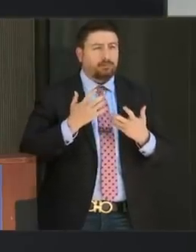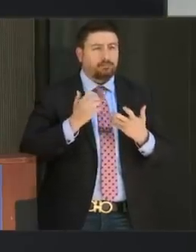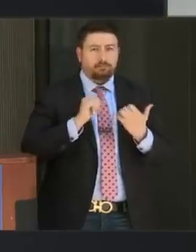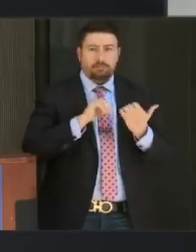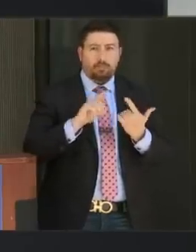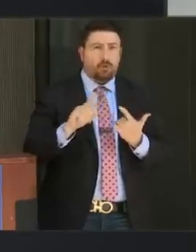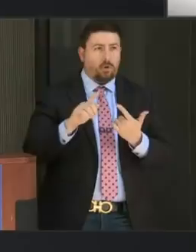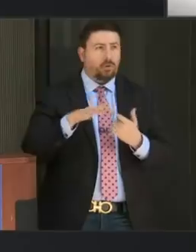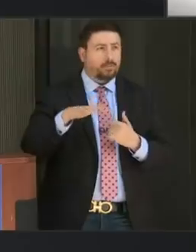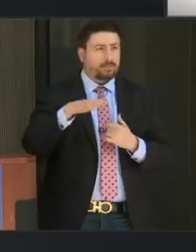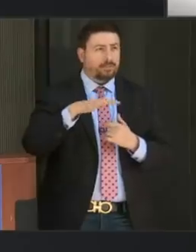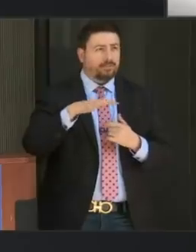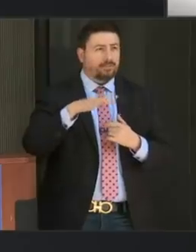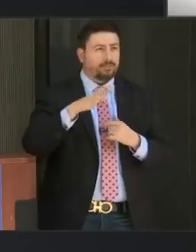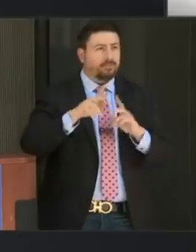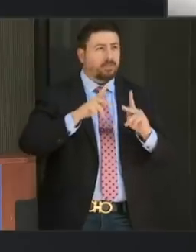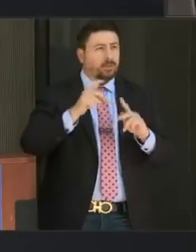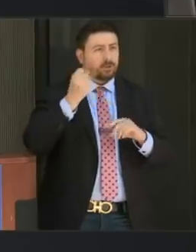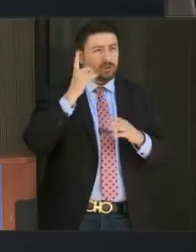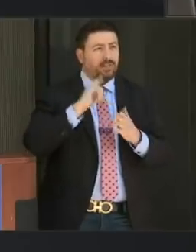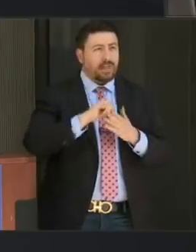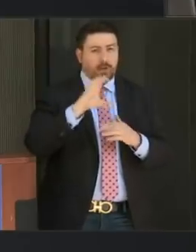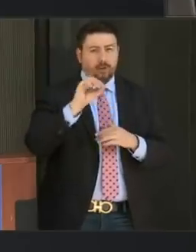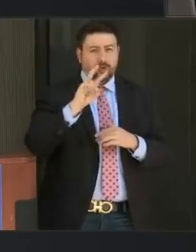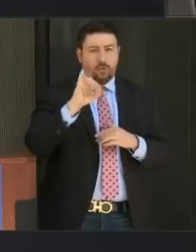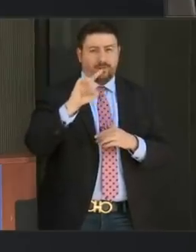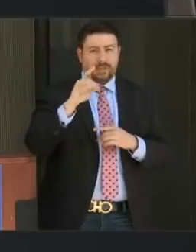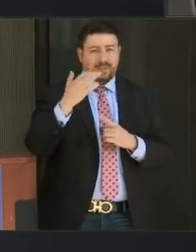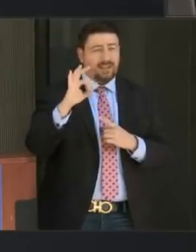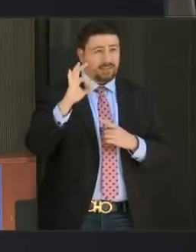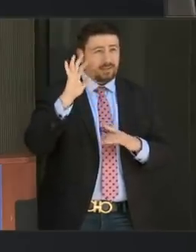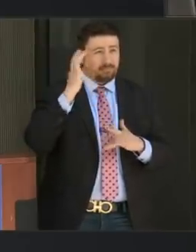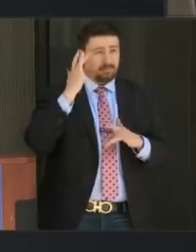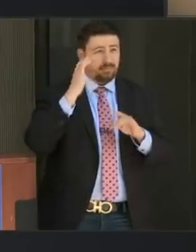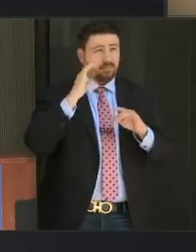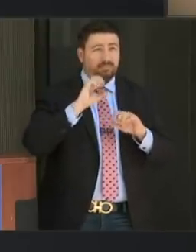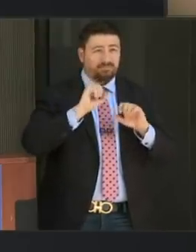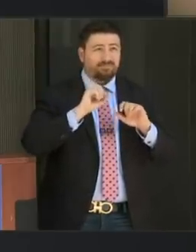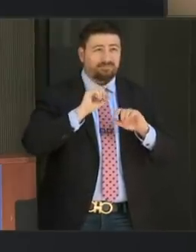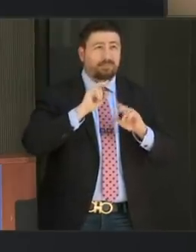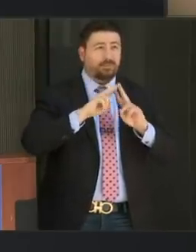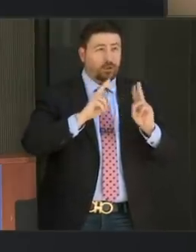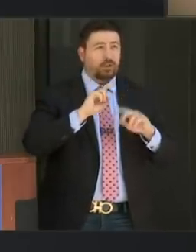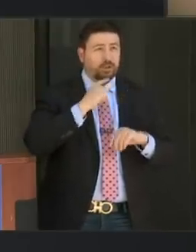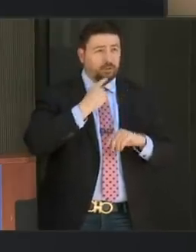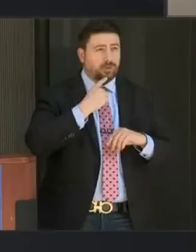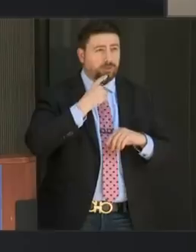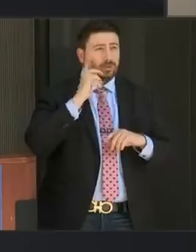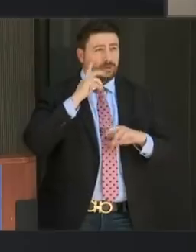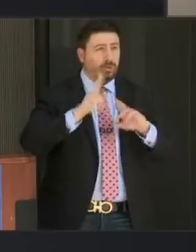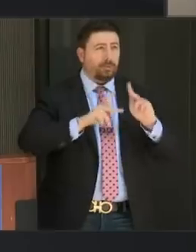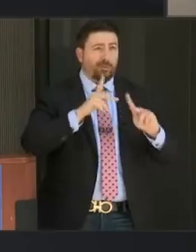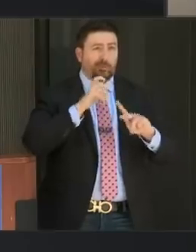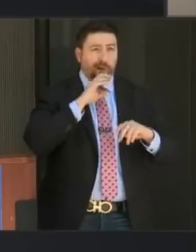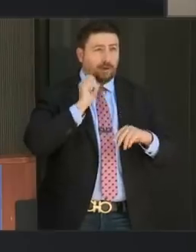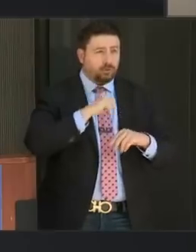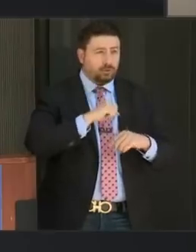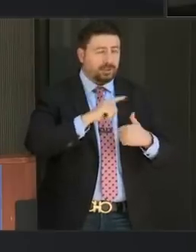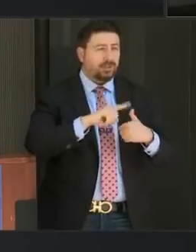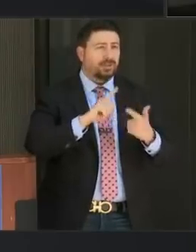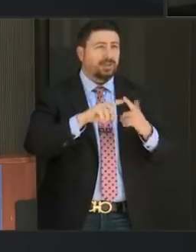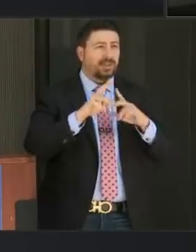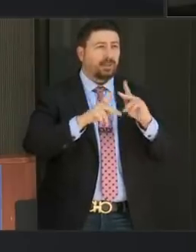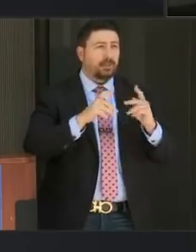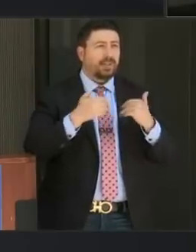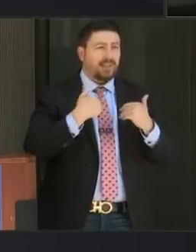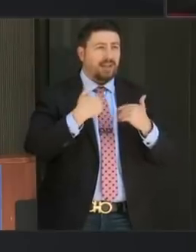COVID-19 could cause serious illness, particularly for people who are elderly and people